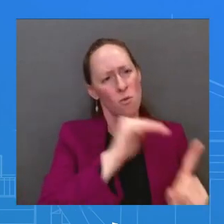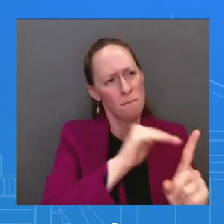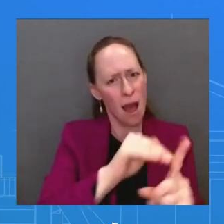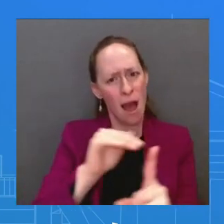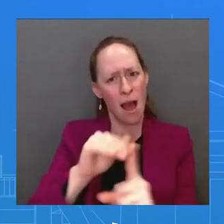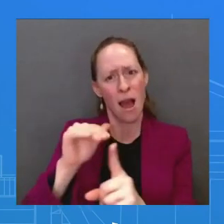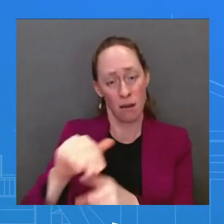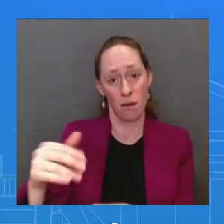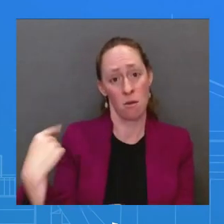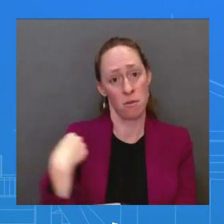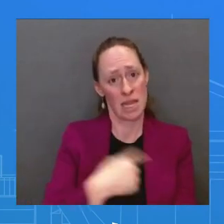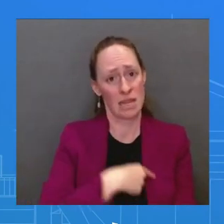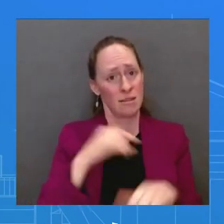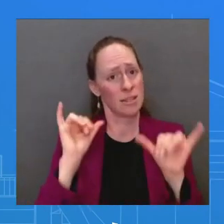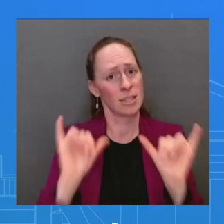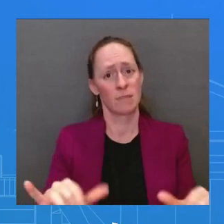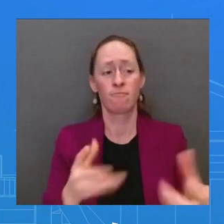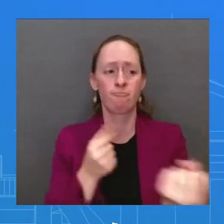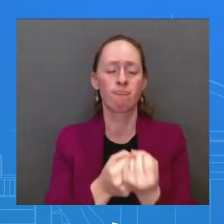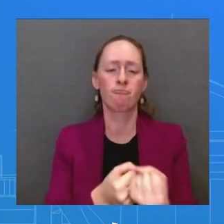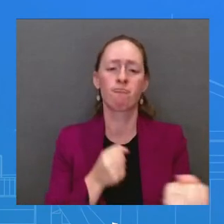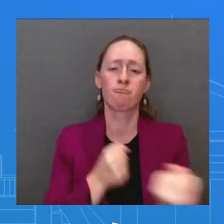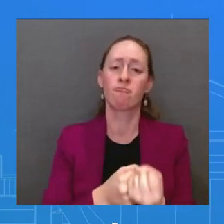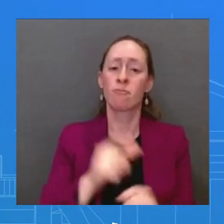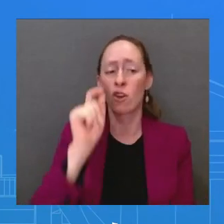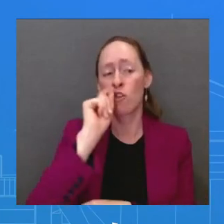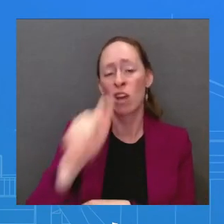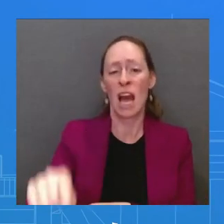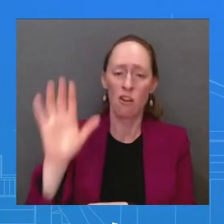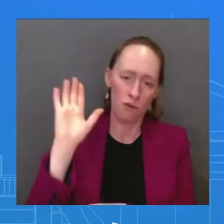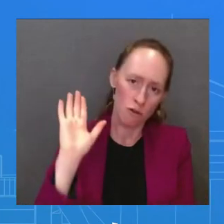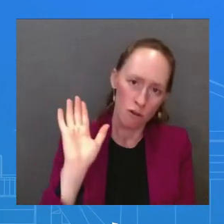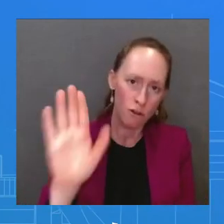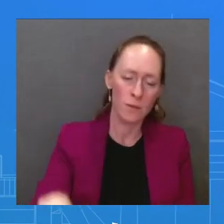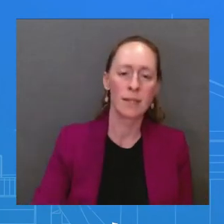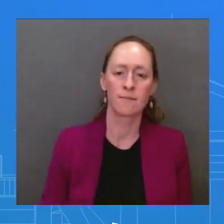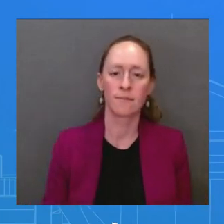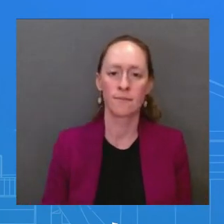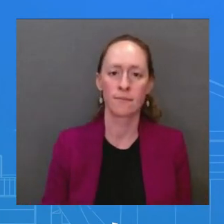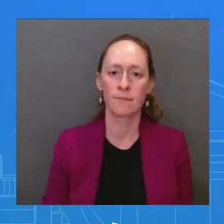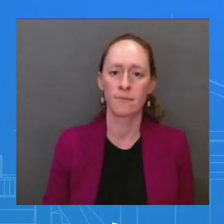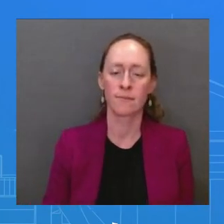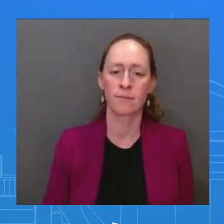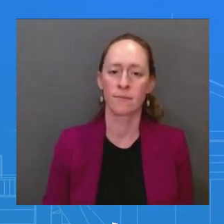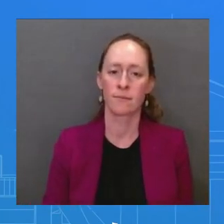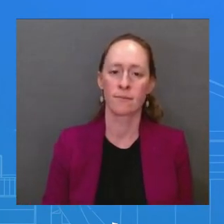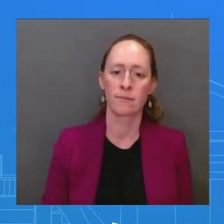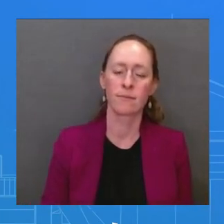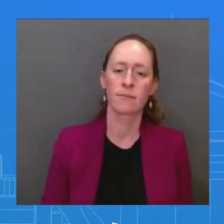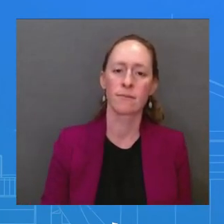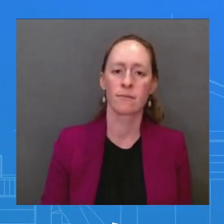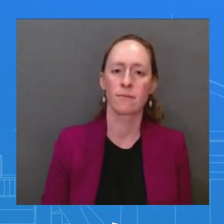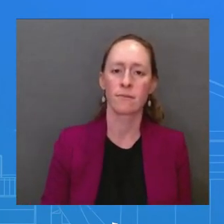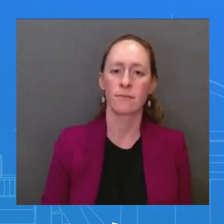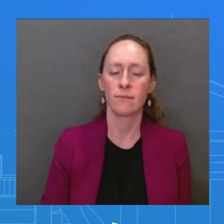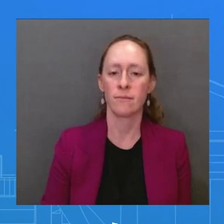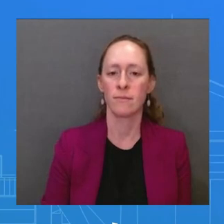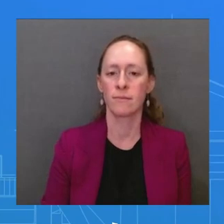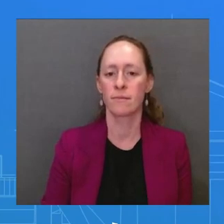Last but not least, and this is important, you'll see that the United States will make it clear that we remain committed to the G20